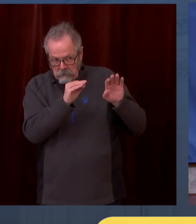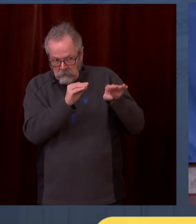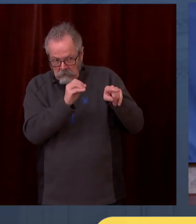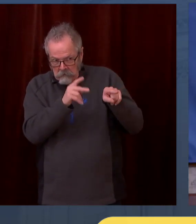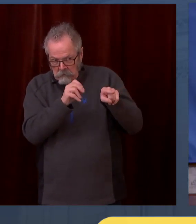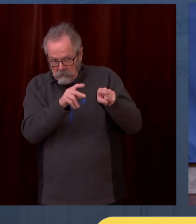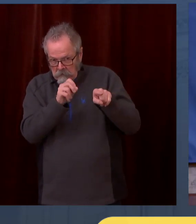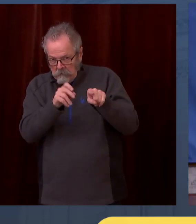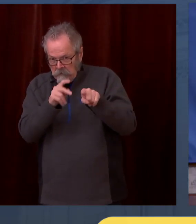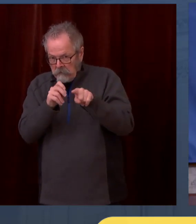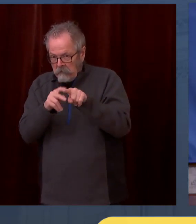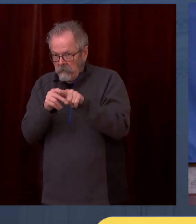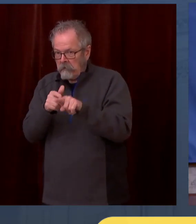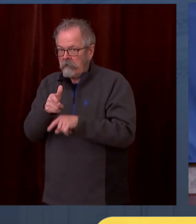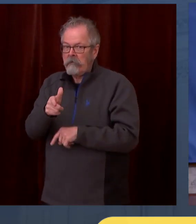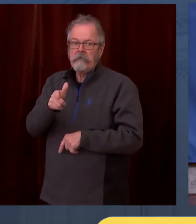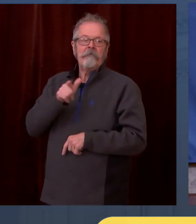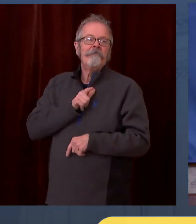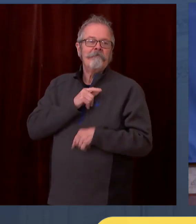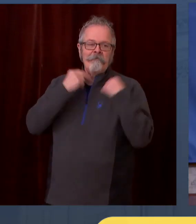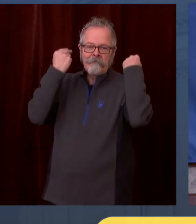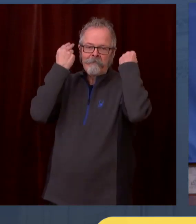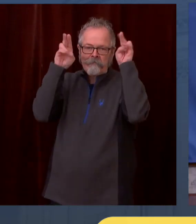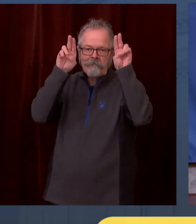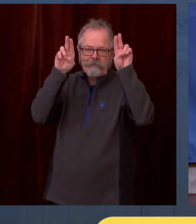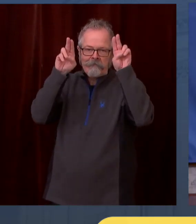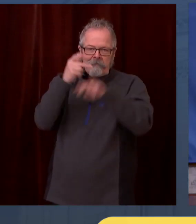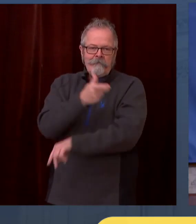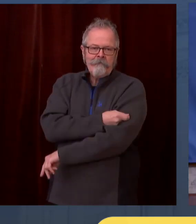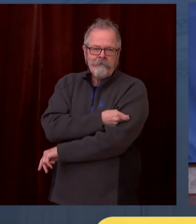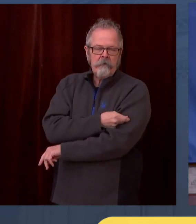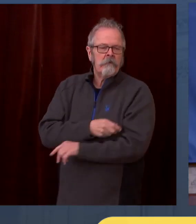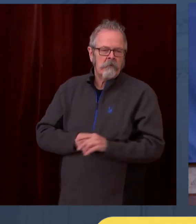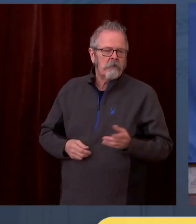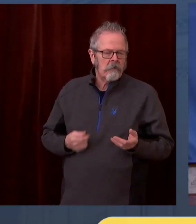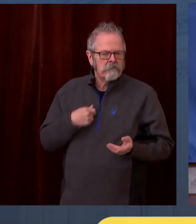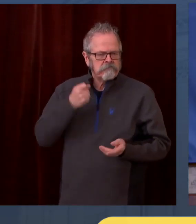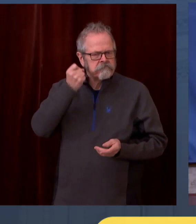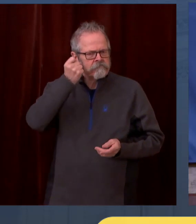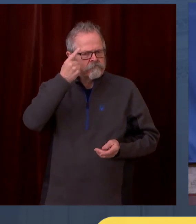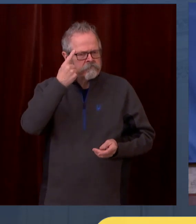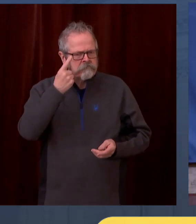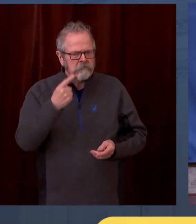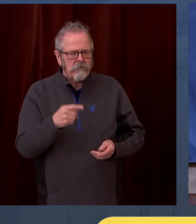more people, a higher and higher percentage of people will be confident to get the vaccine.